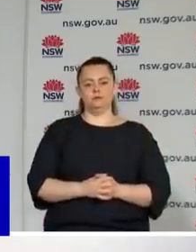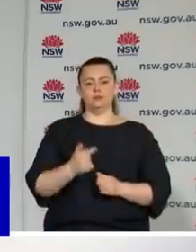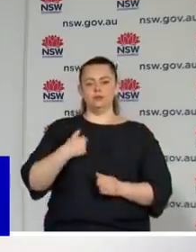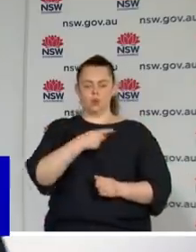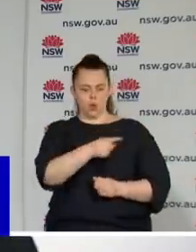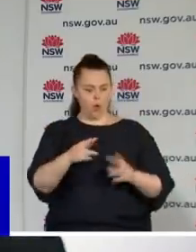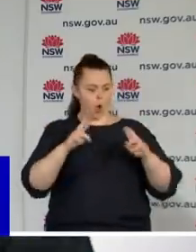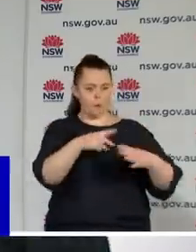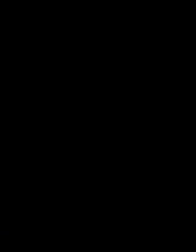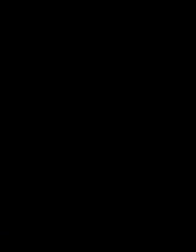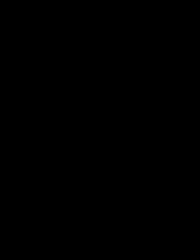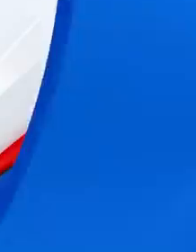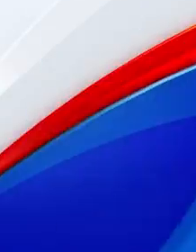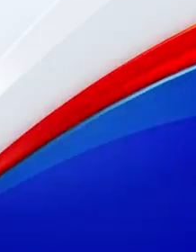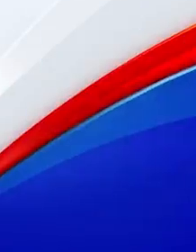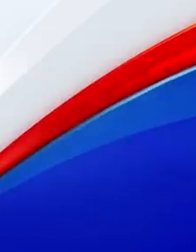reopen into a bright summer.